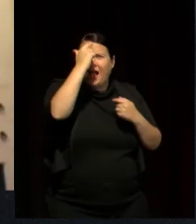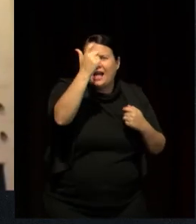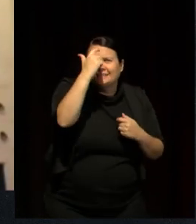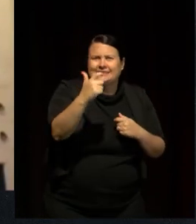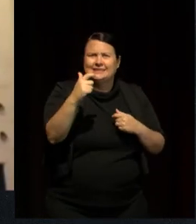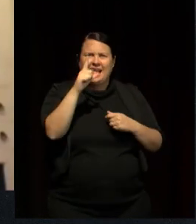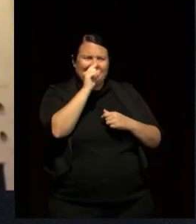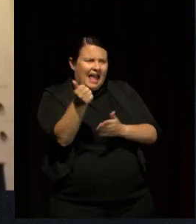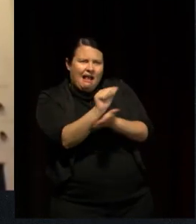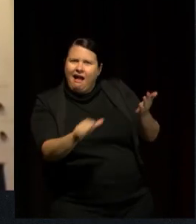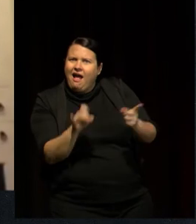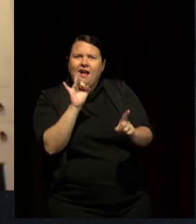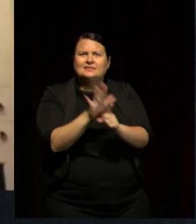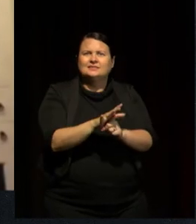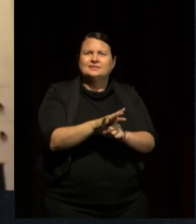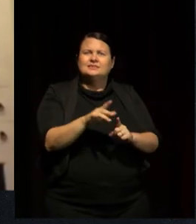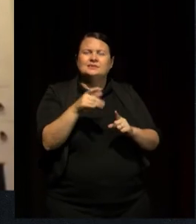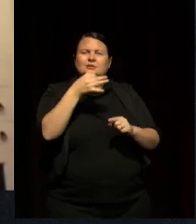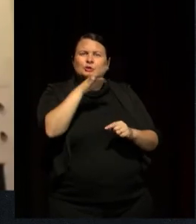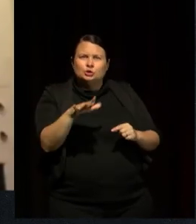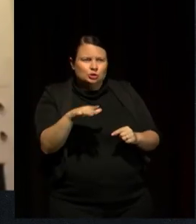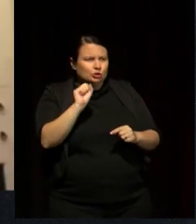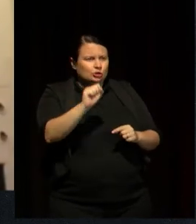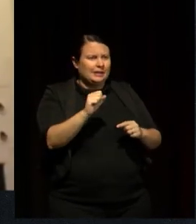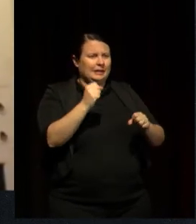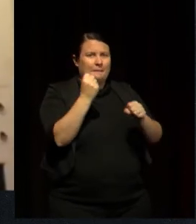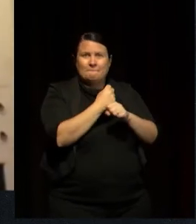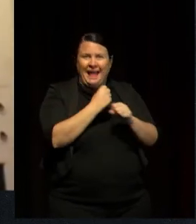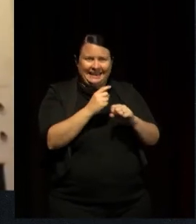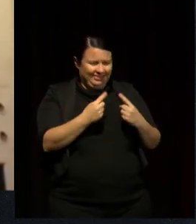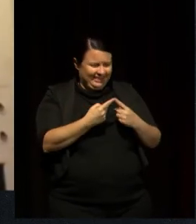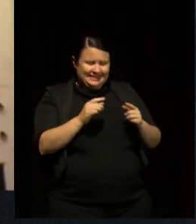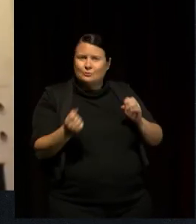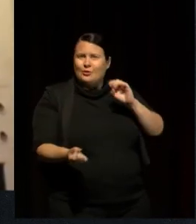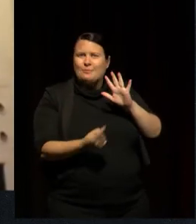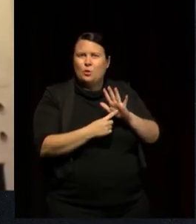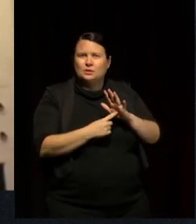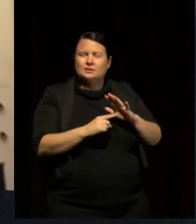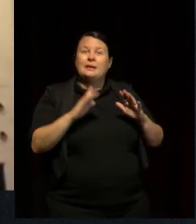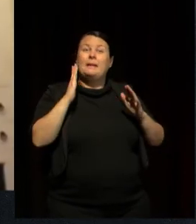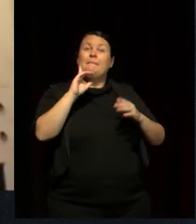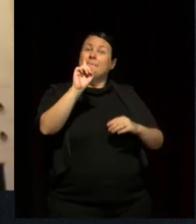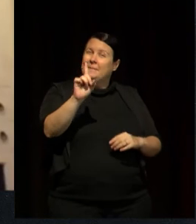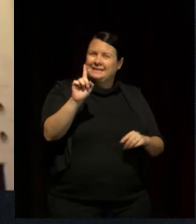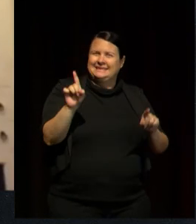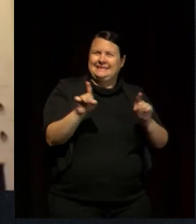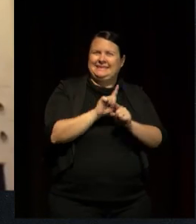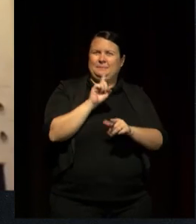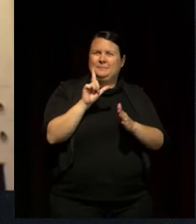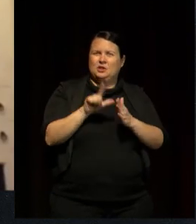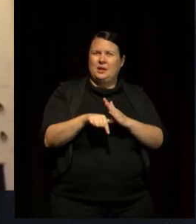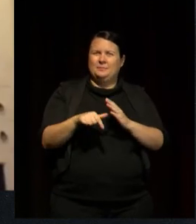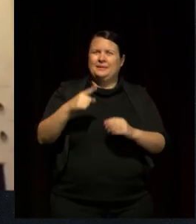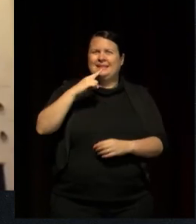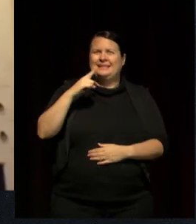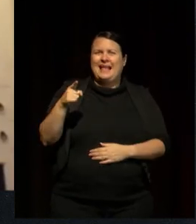could be artists and that children's meaning making mattered to them. And yet in the same sentence announcing